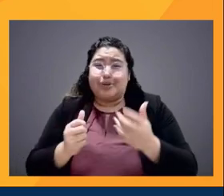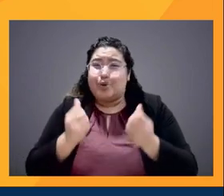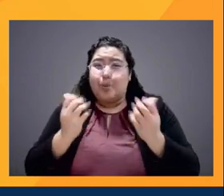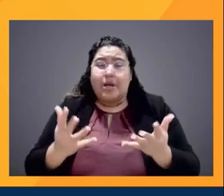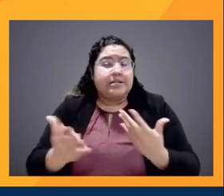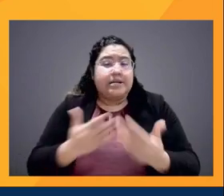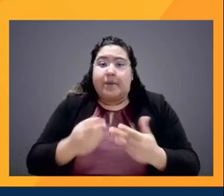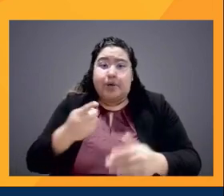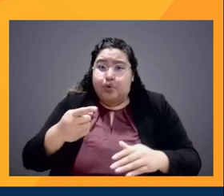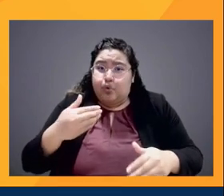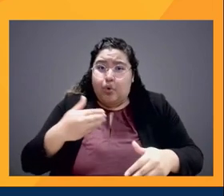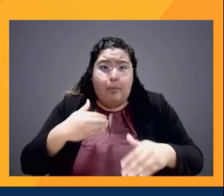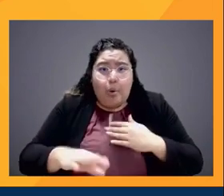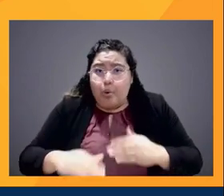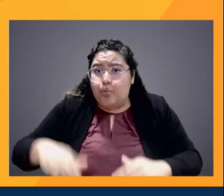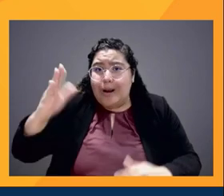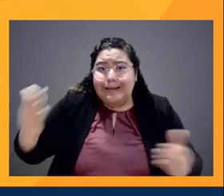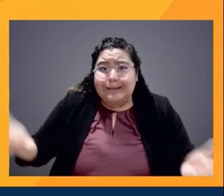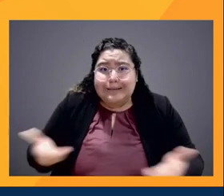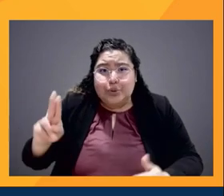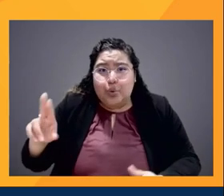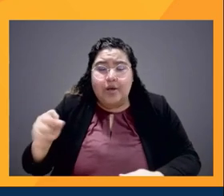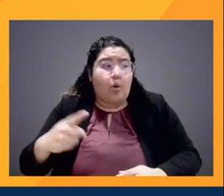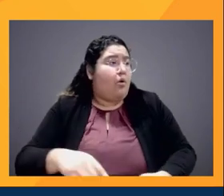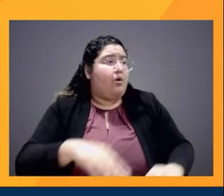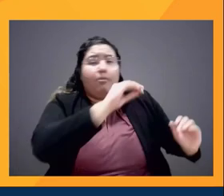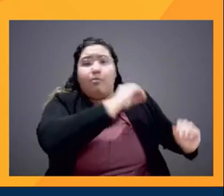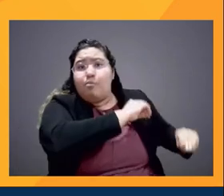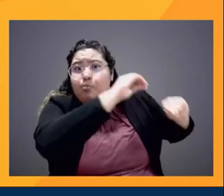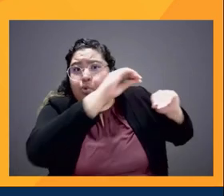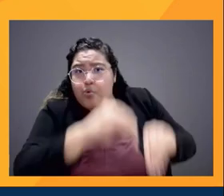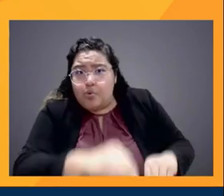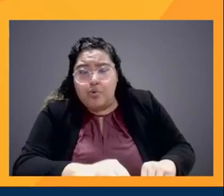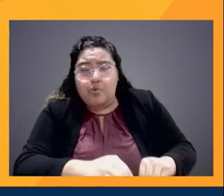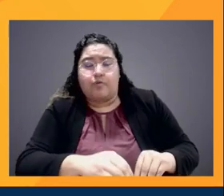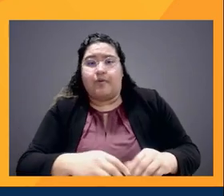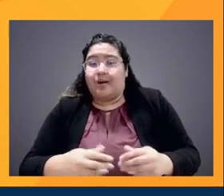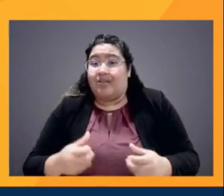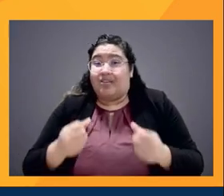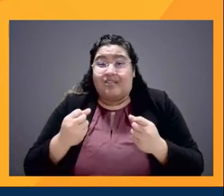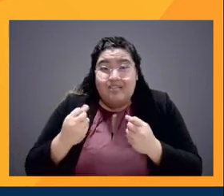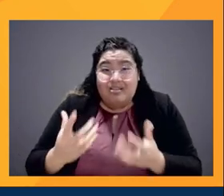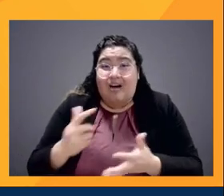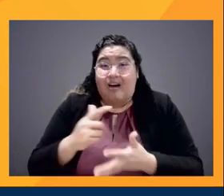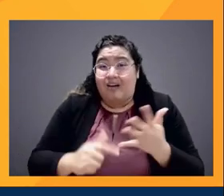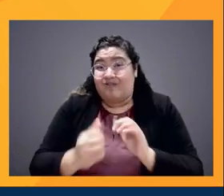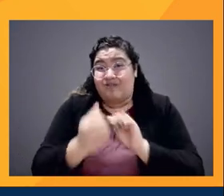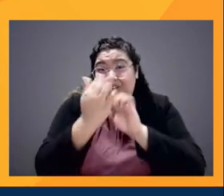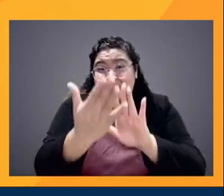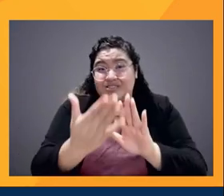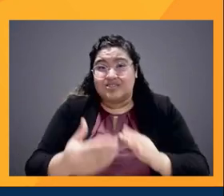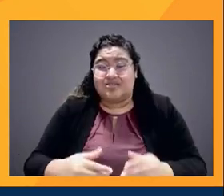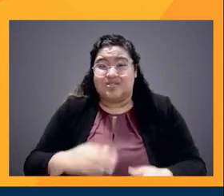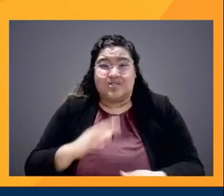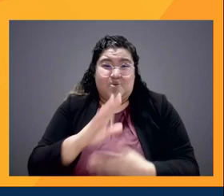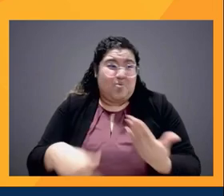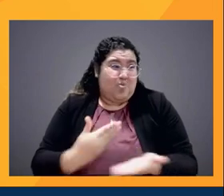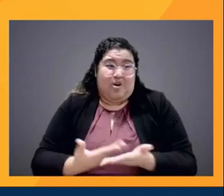raised here or whether you bring your children here, there's a lot to take on. And I feel like we are all badasses. So